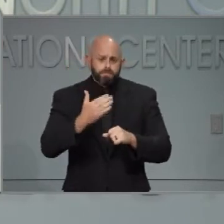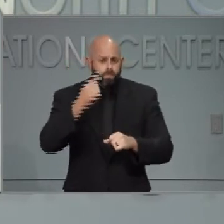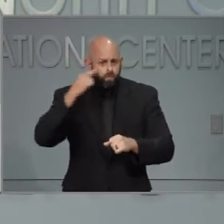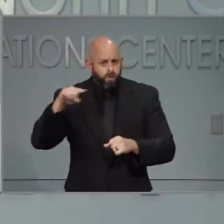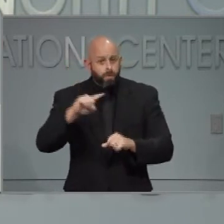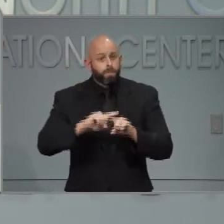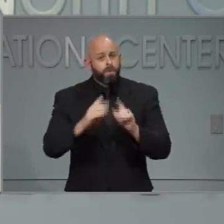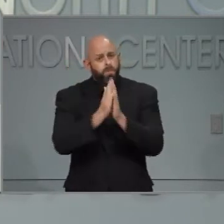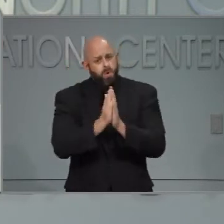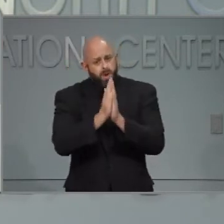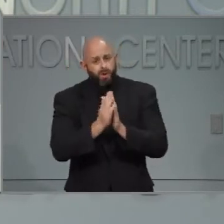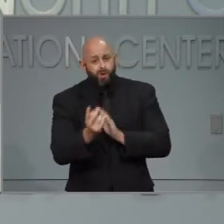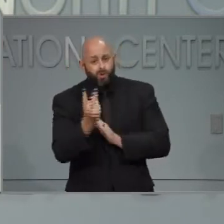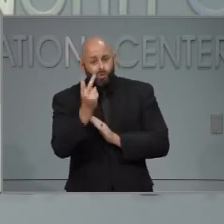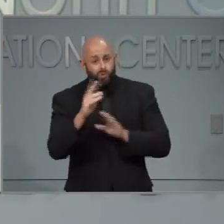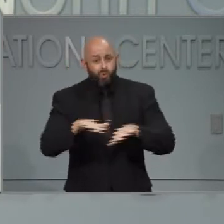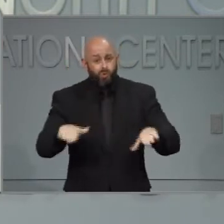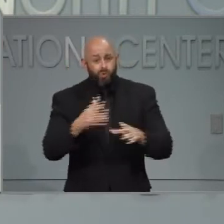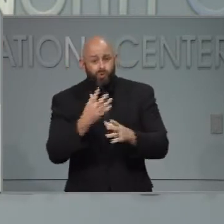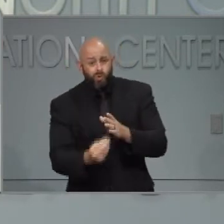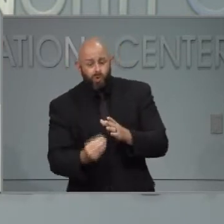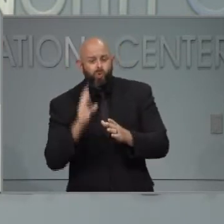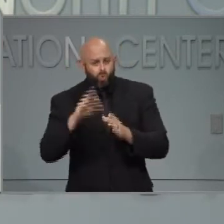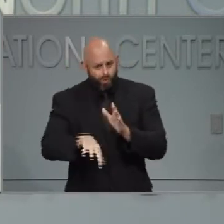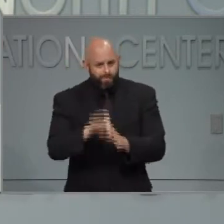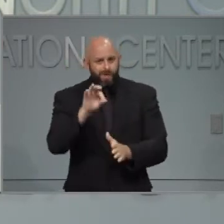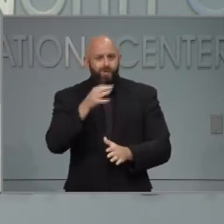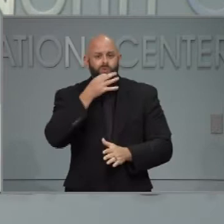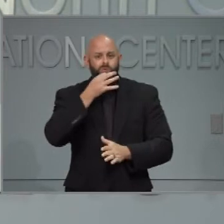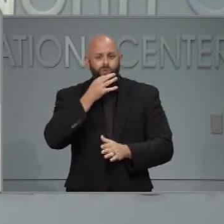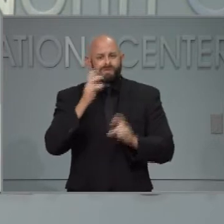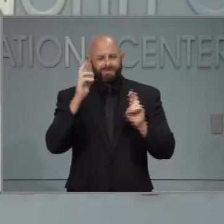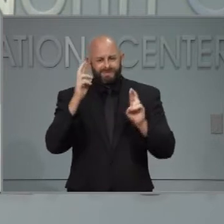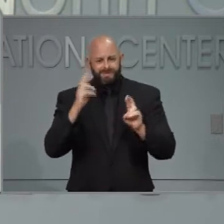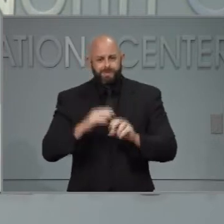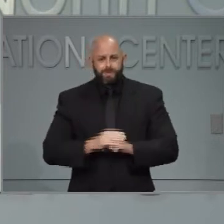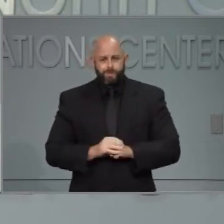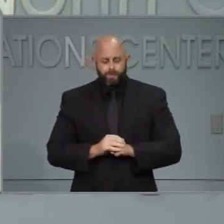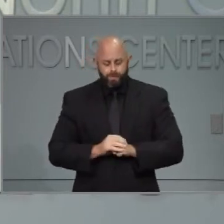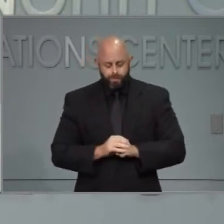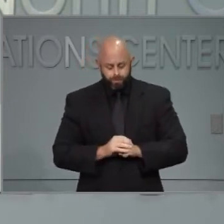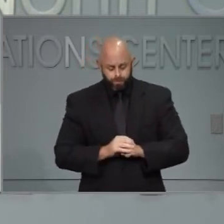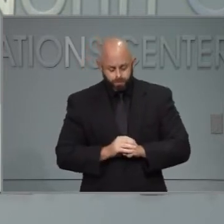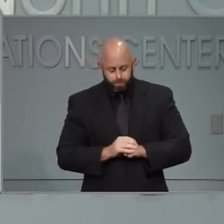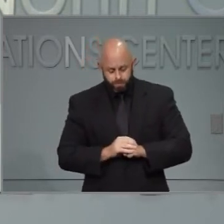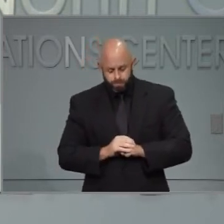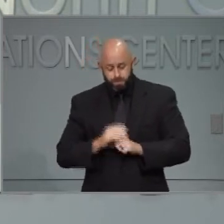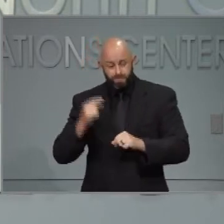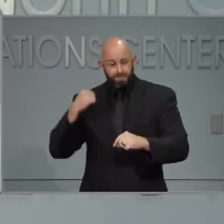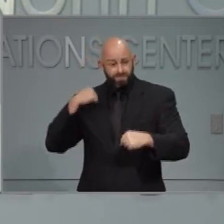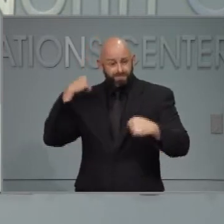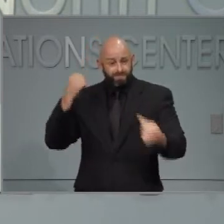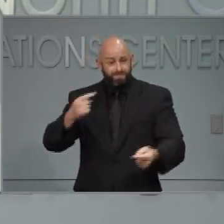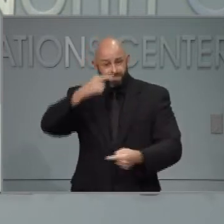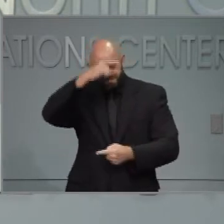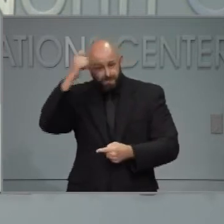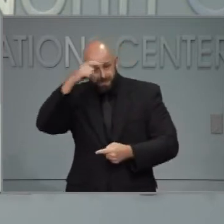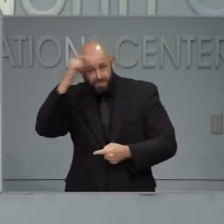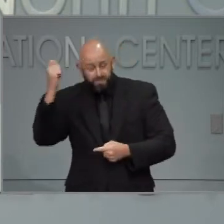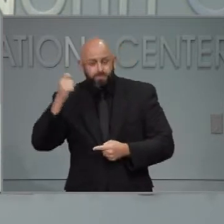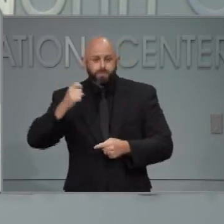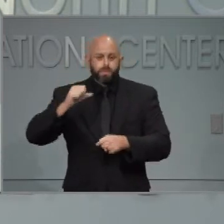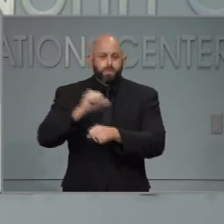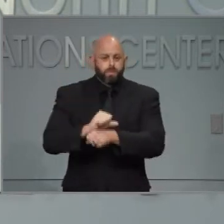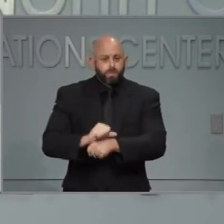found safely. On COVID, after a summer of hard work, we've seen North Carolina's key